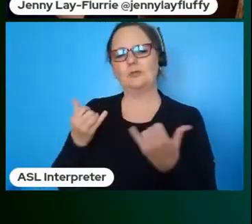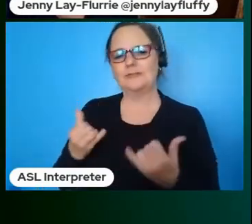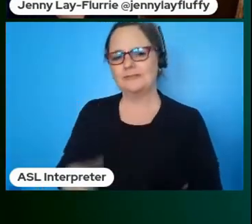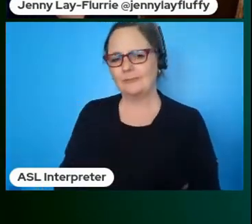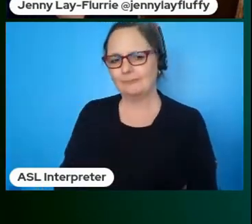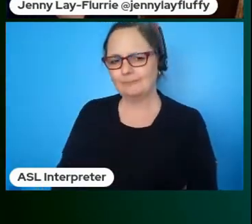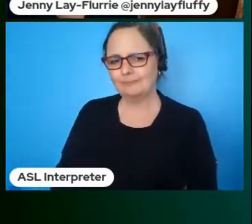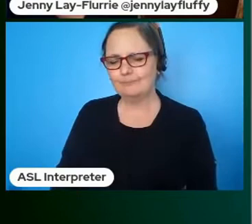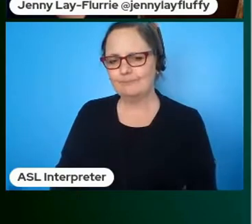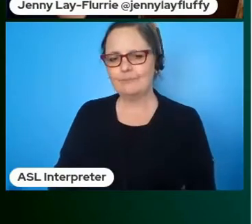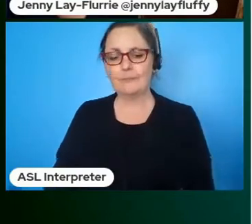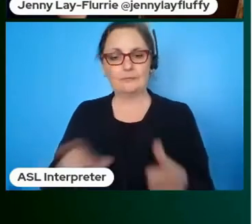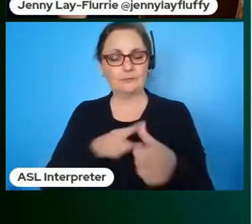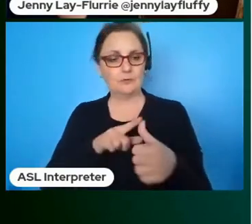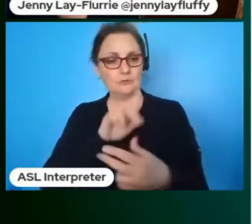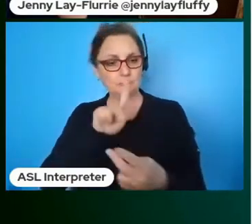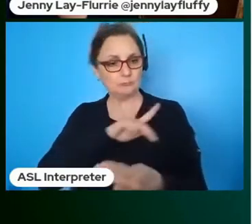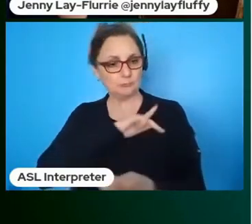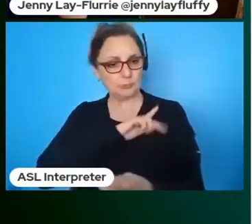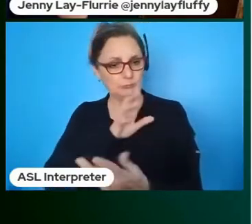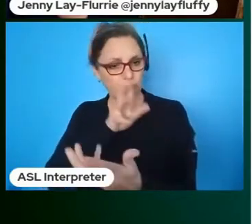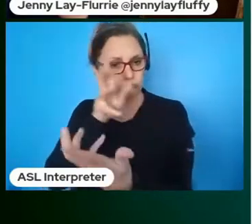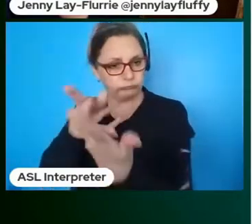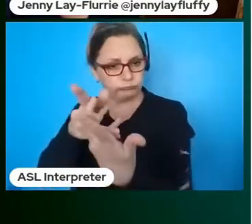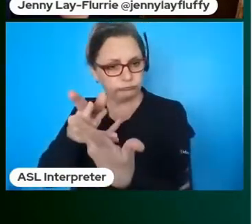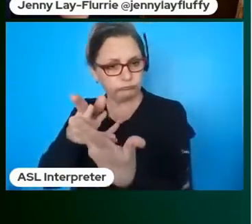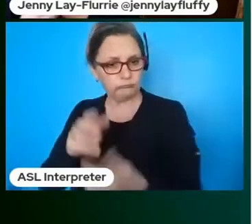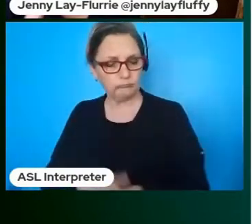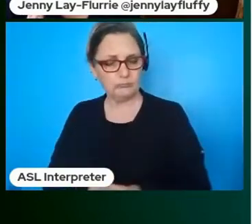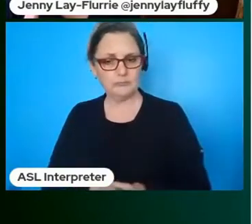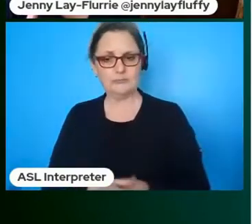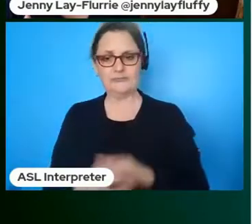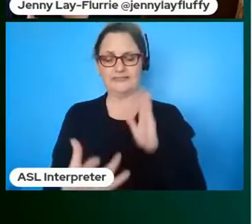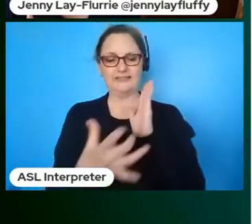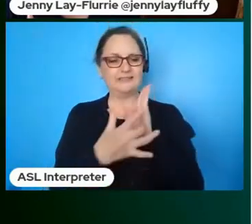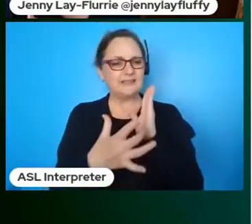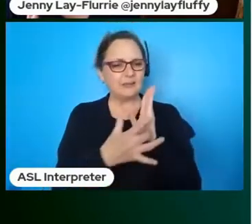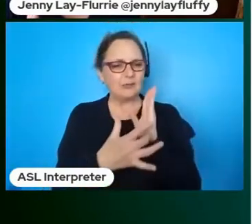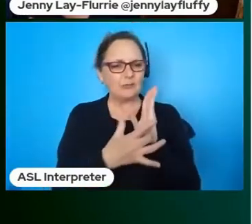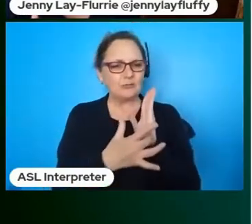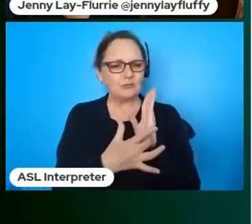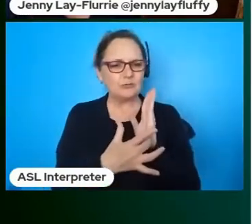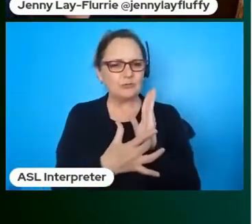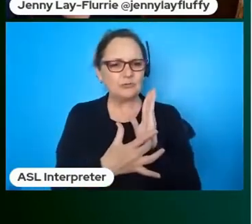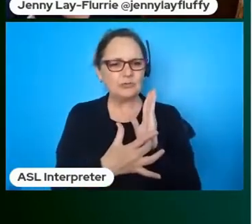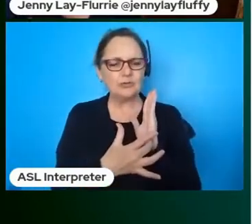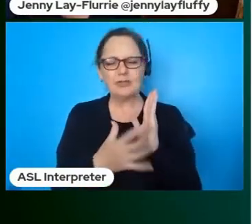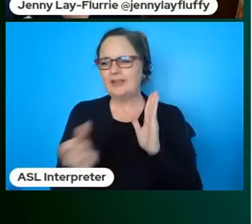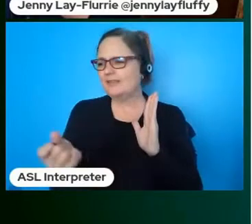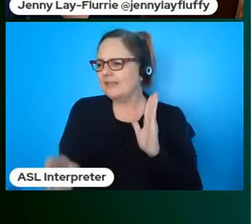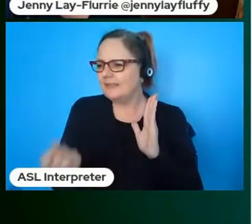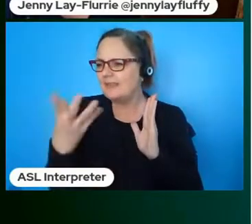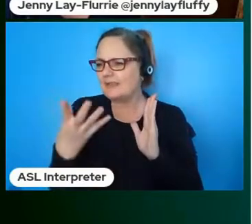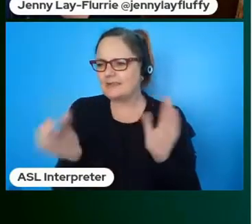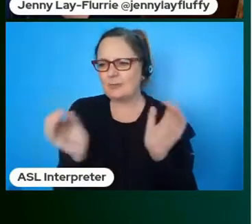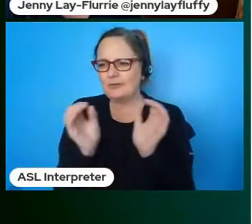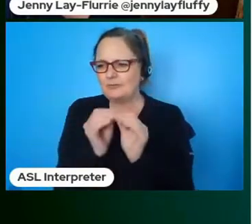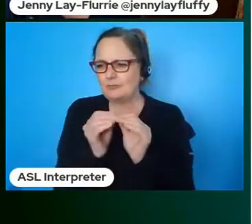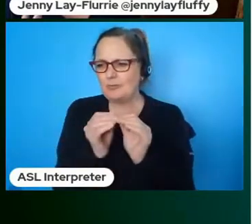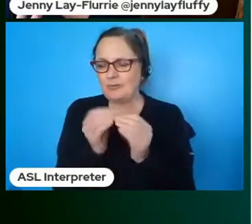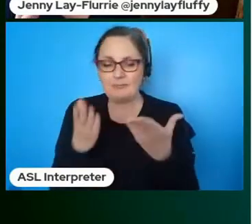personalization technology actually there's a far more at your fingertips than you may realize